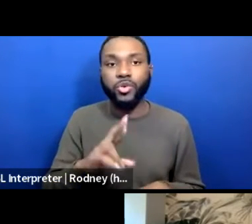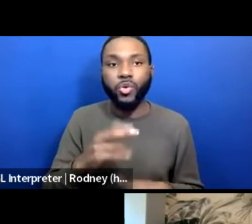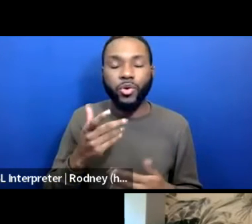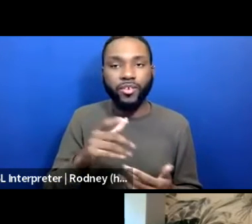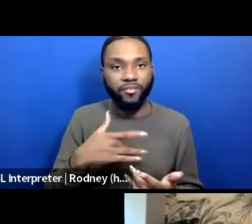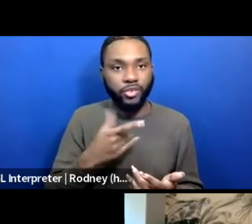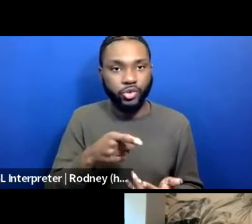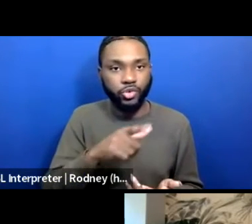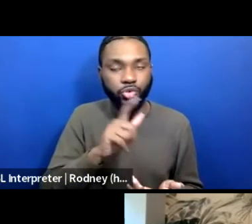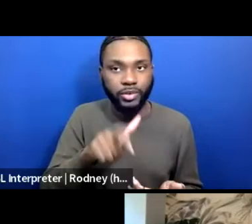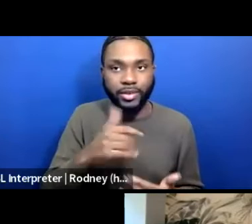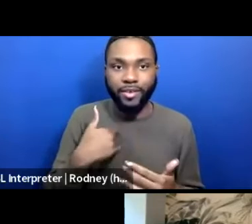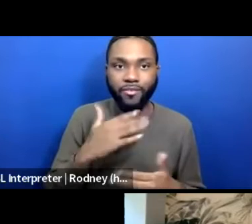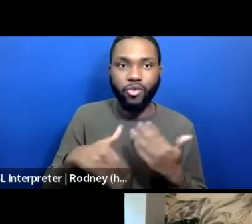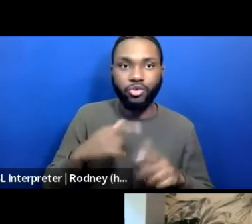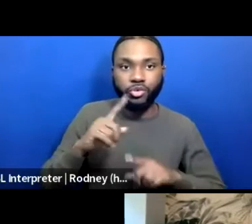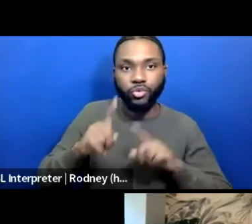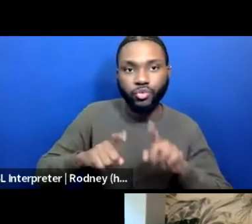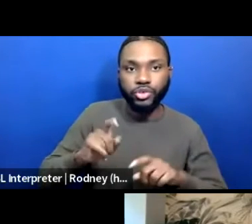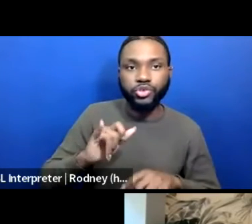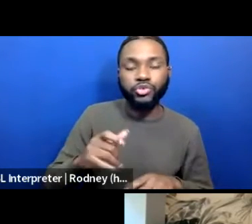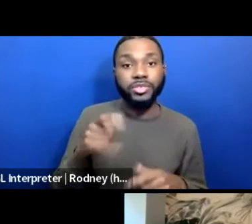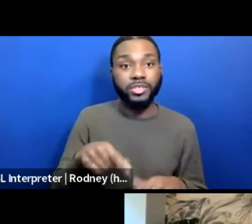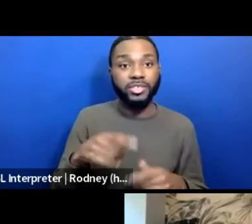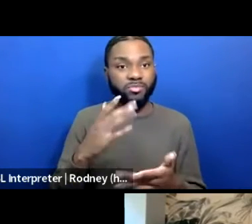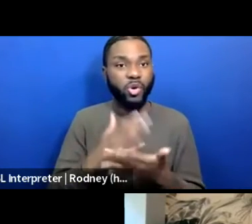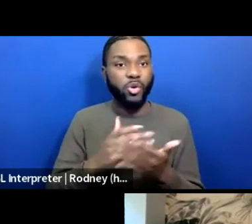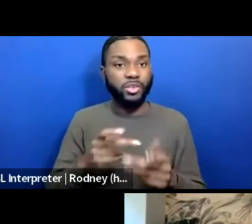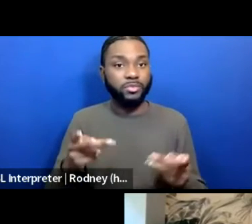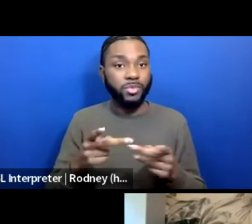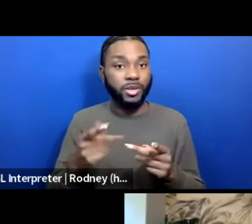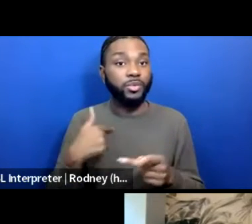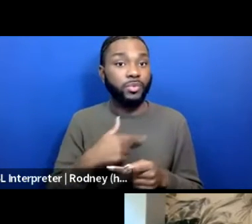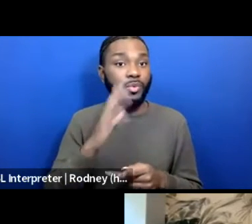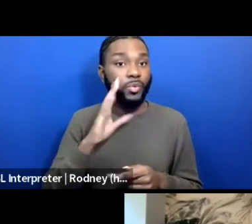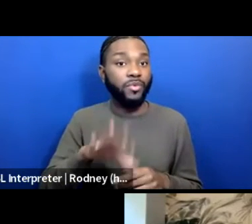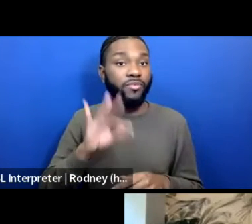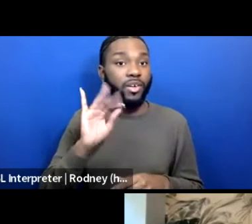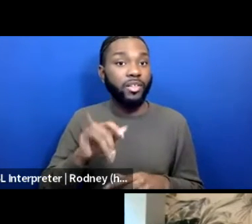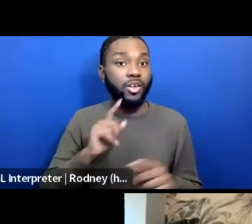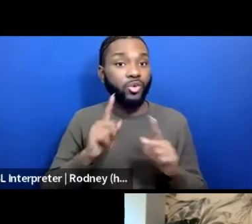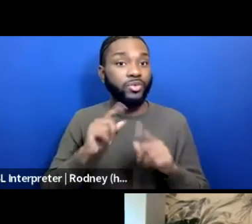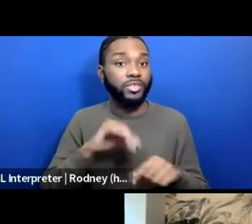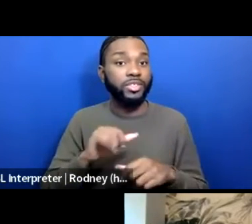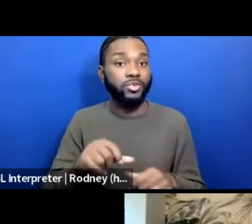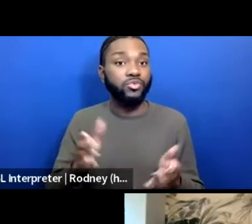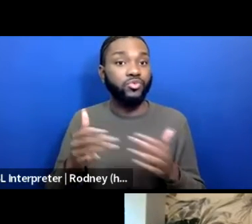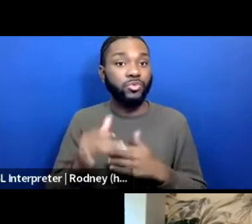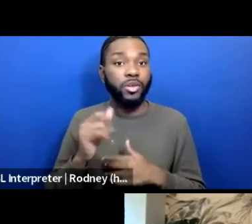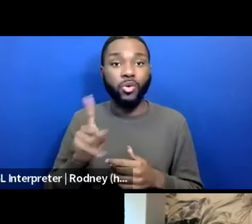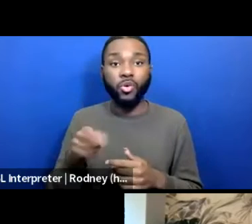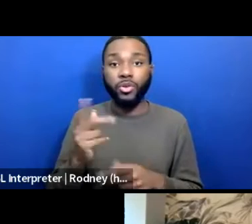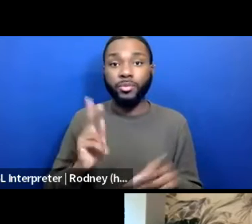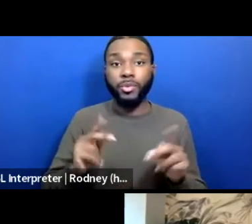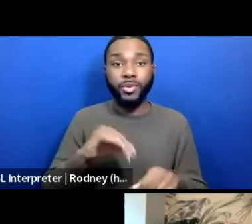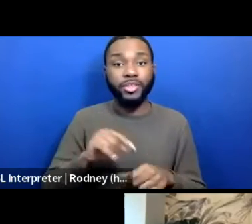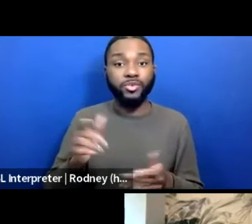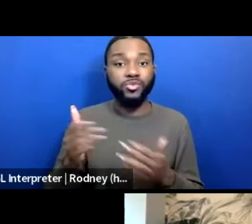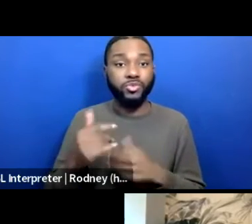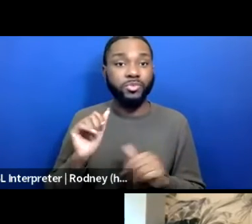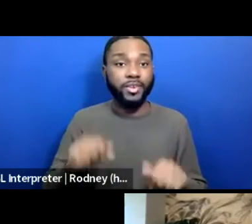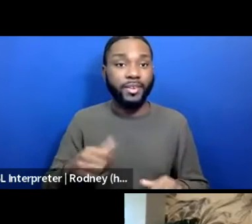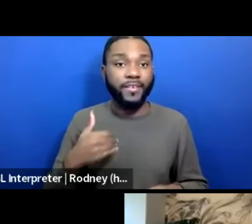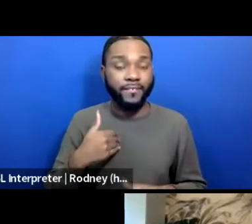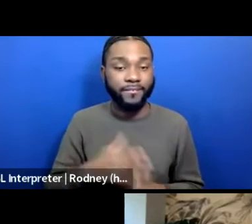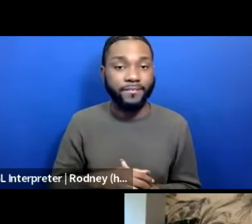this space. It's part of Emergent Strategy, right? That we're going to find the conversation in this room that only the folks in this room can have.